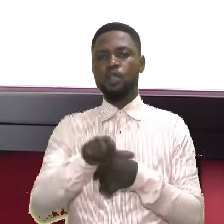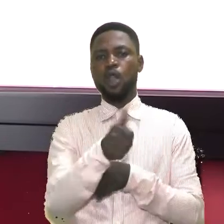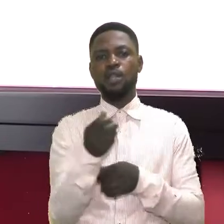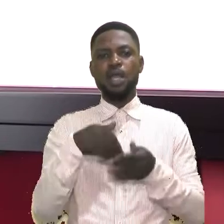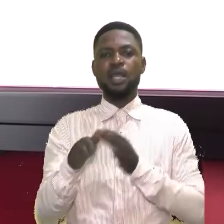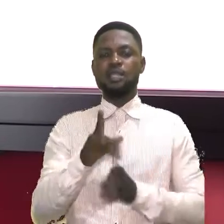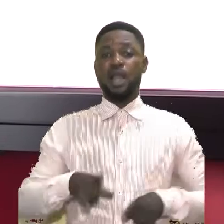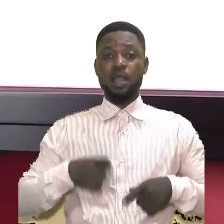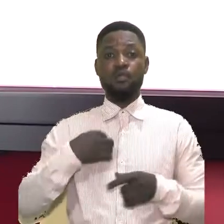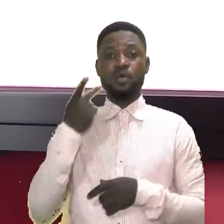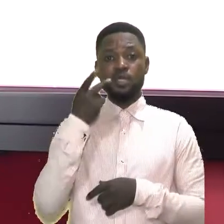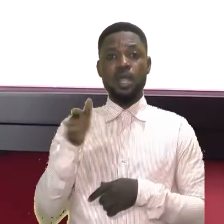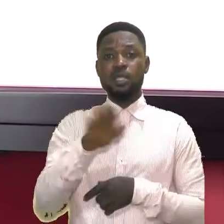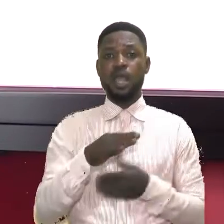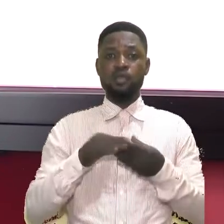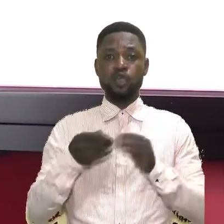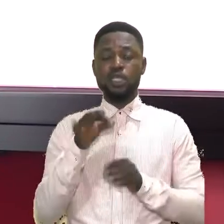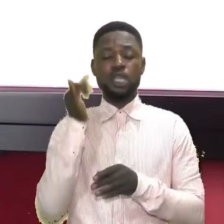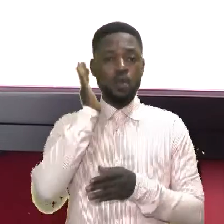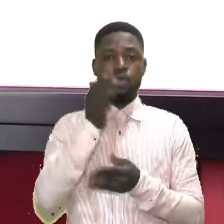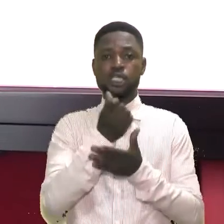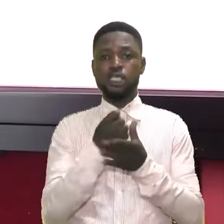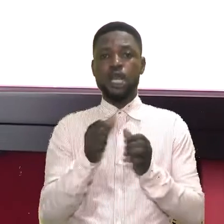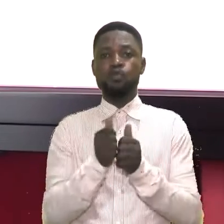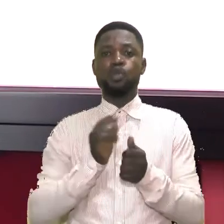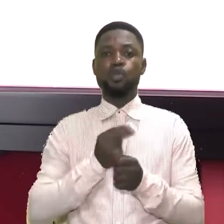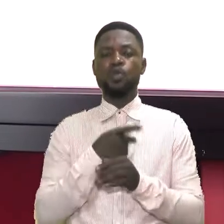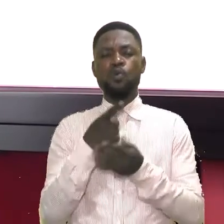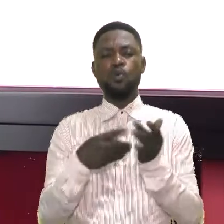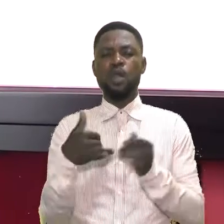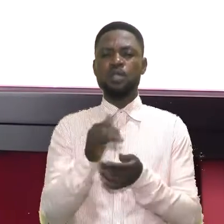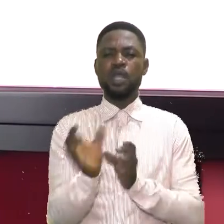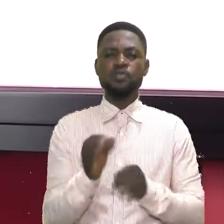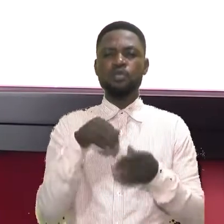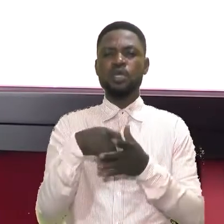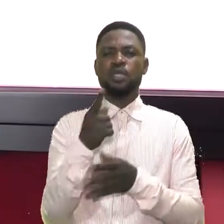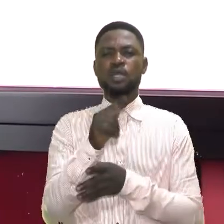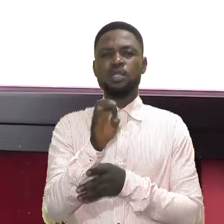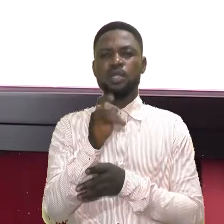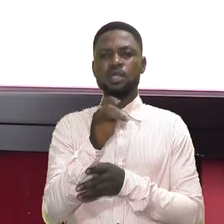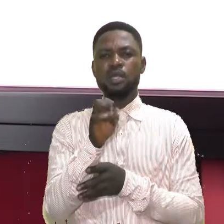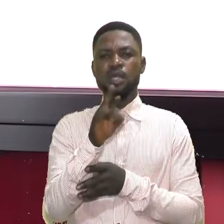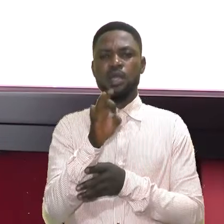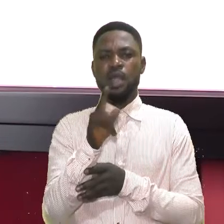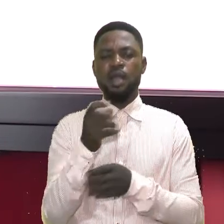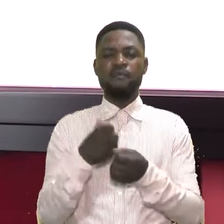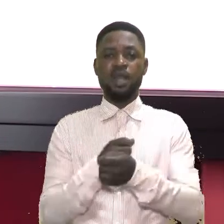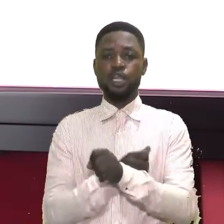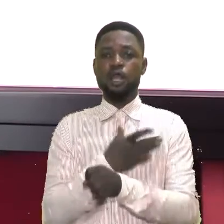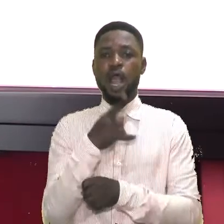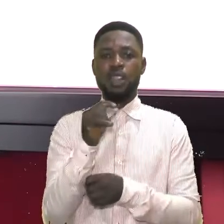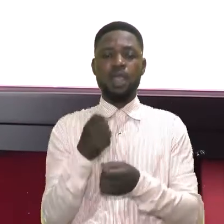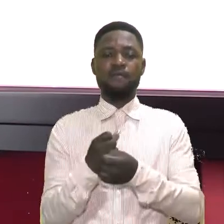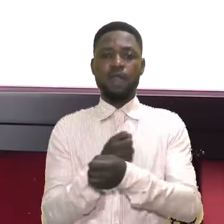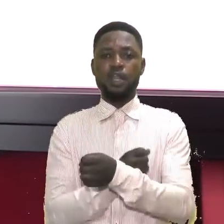the other in their lives. We're going to see their story. They are going to share with us what they do in the Checheyaya Foundation as a